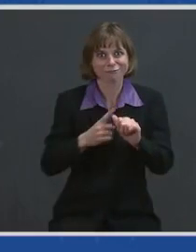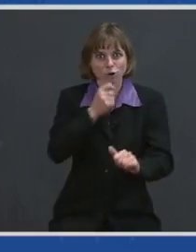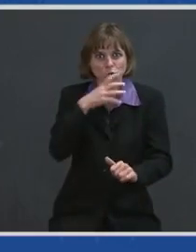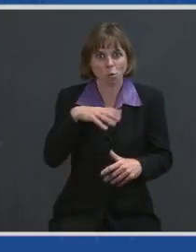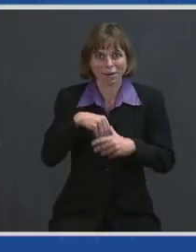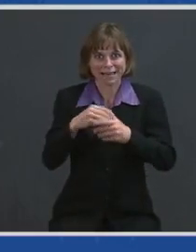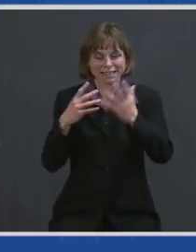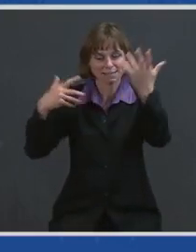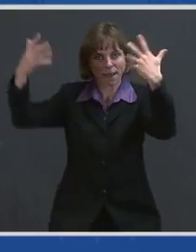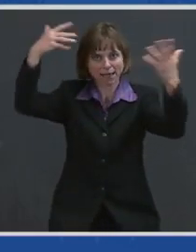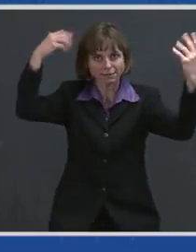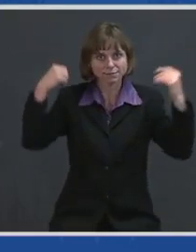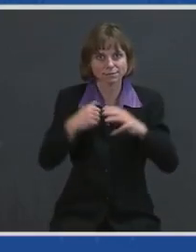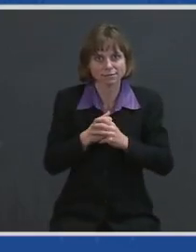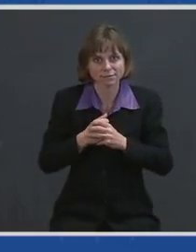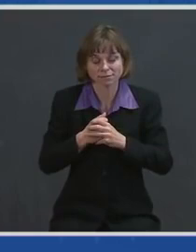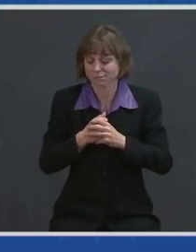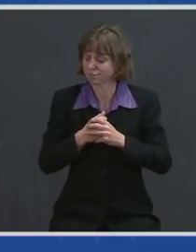space.